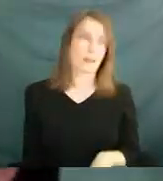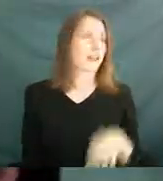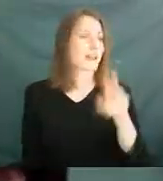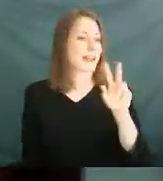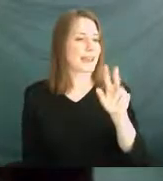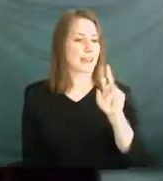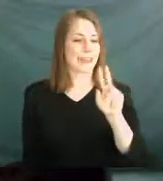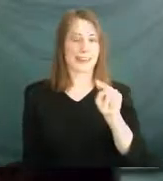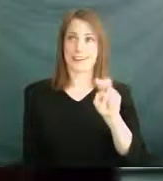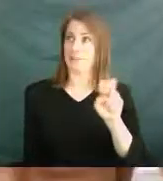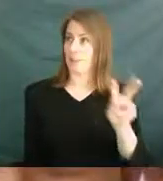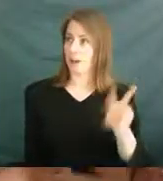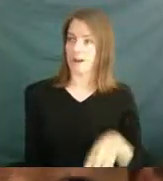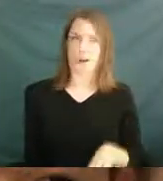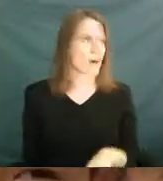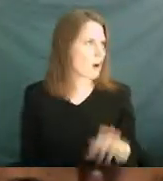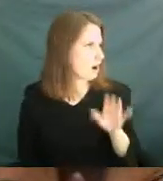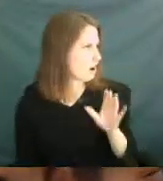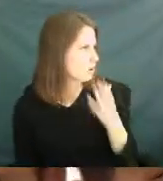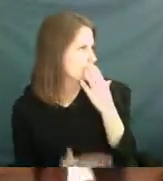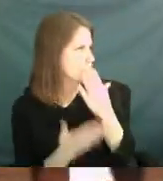Well done, Andrew. Fantastic.